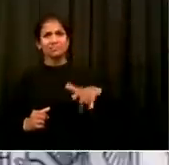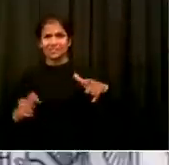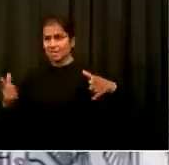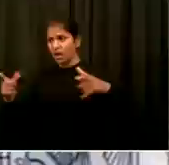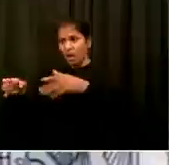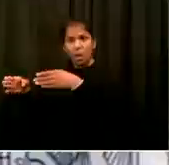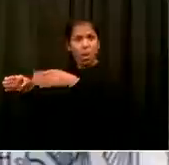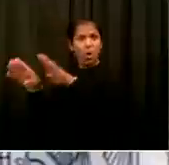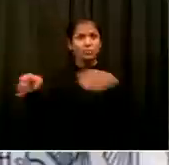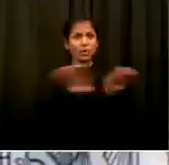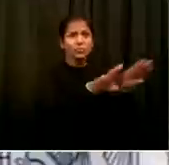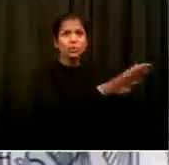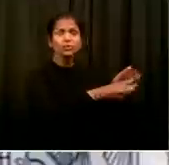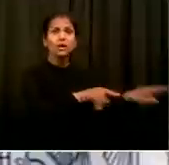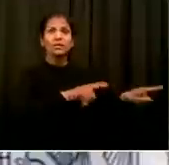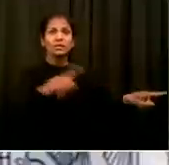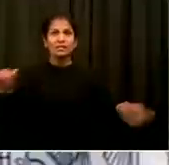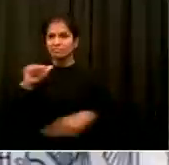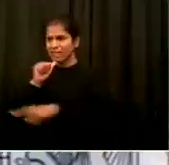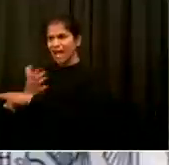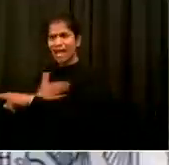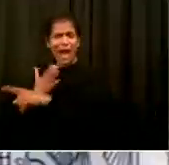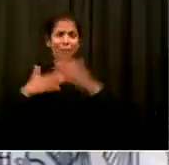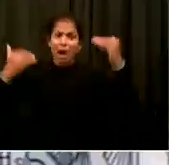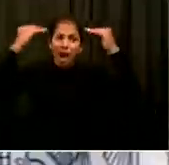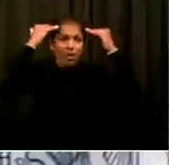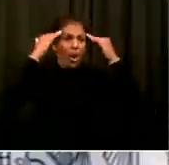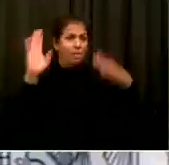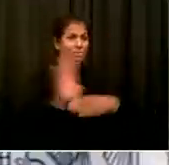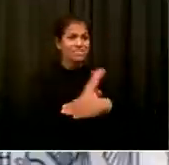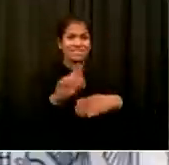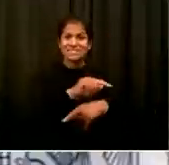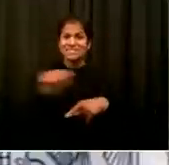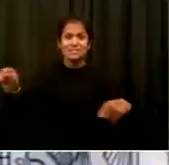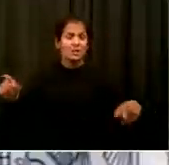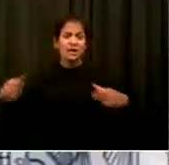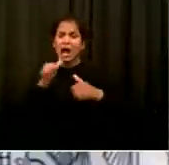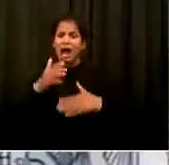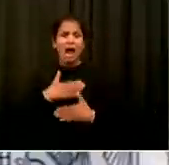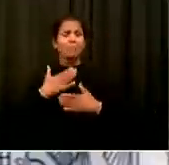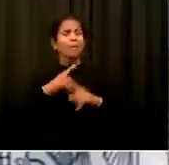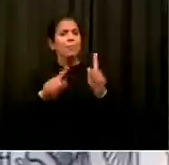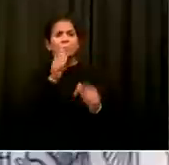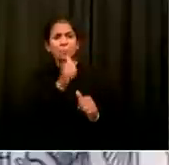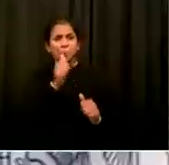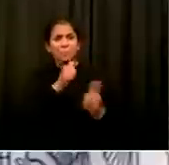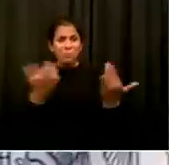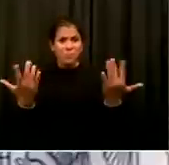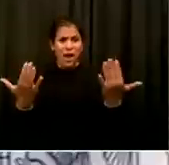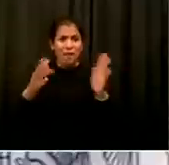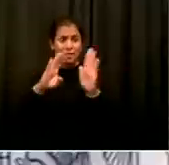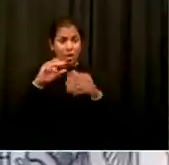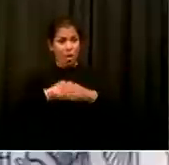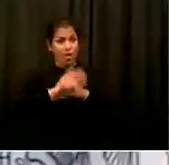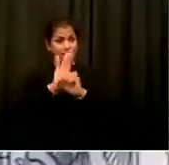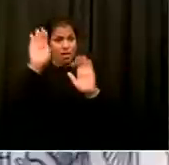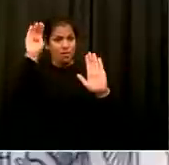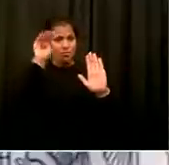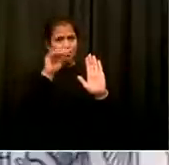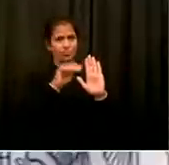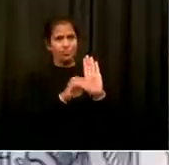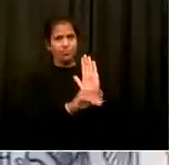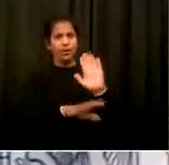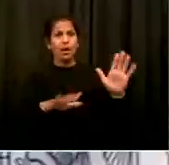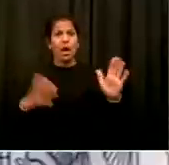concern. That's helping. We're encouraging everyone to go out and get tested. We are seeing a plateauing now of